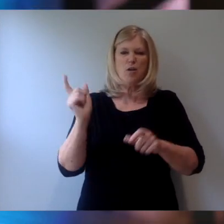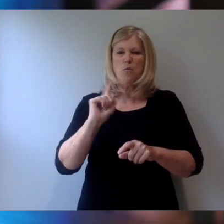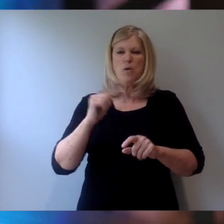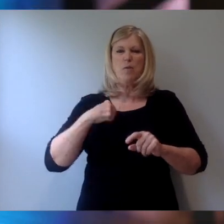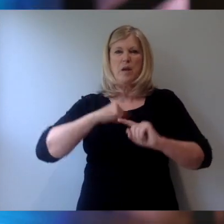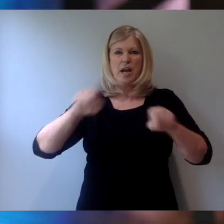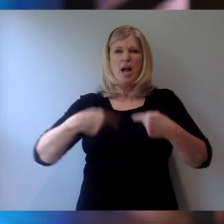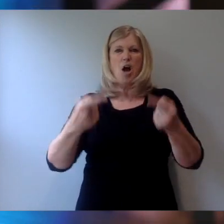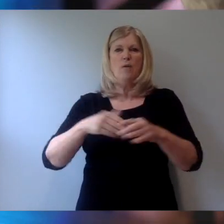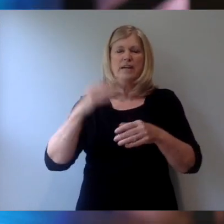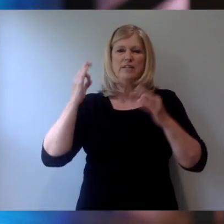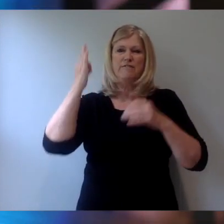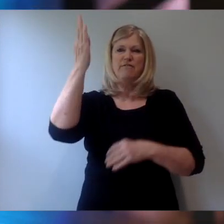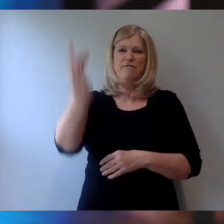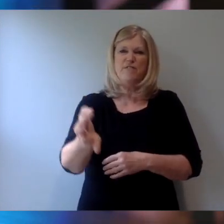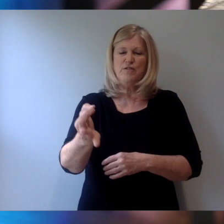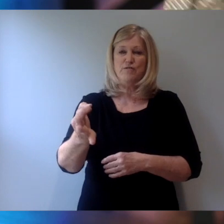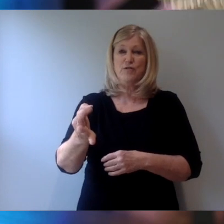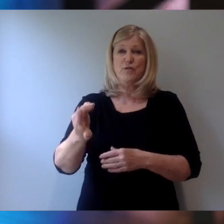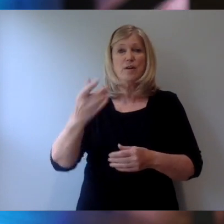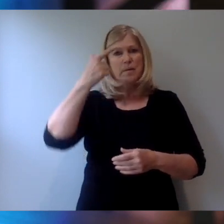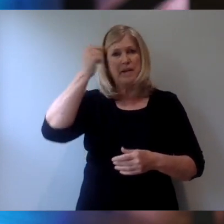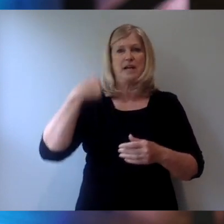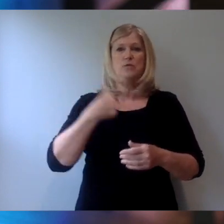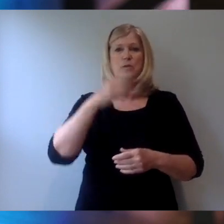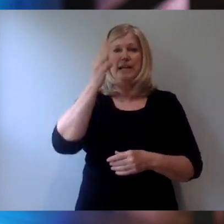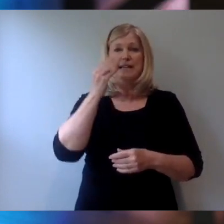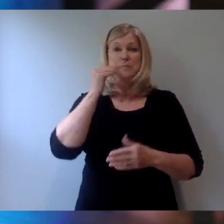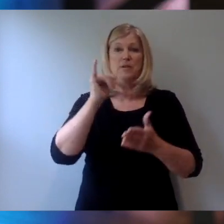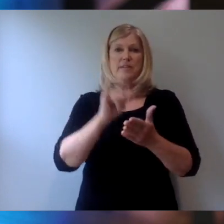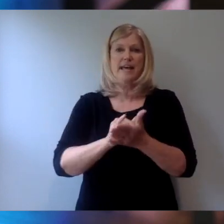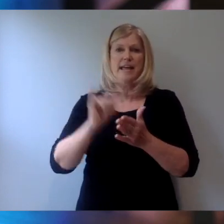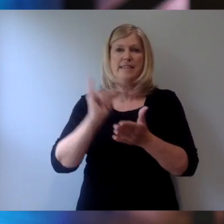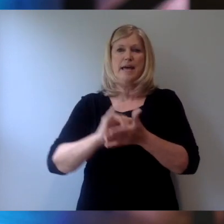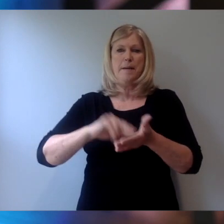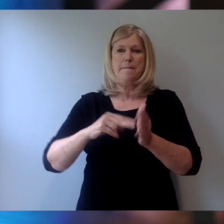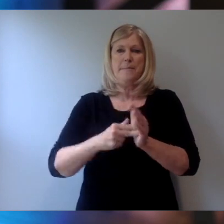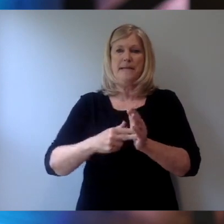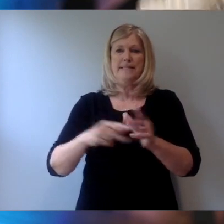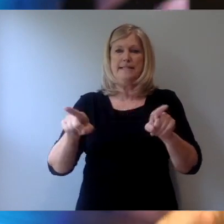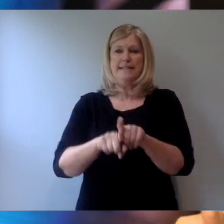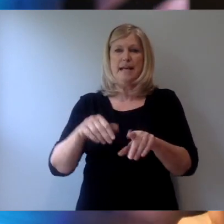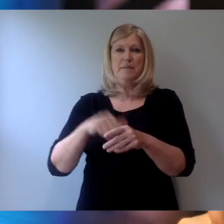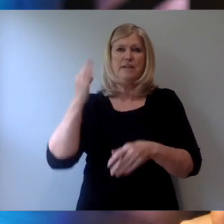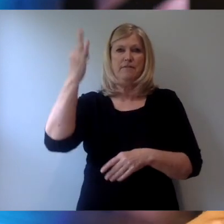we'll never measure up, that because we experience that, that somehow that means this in the future. Nothing's further from the truth.